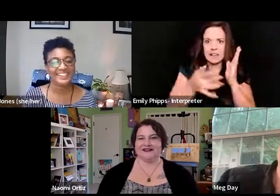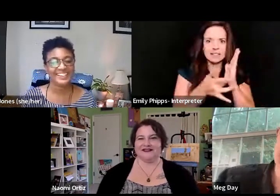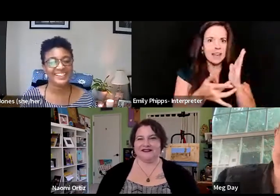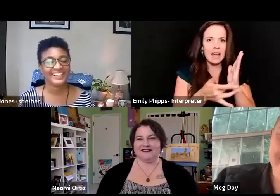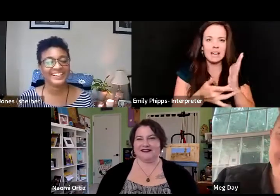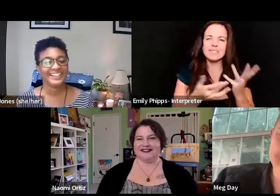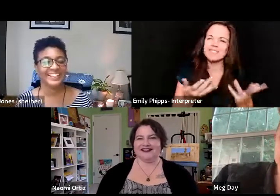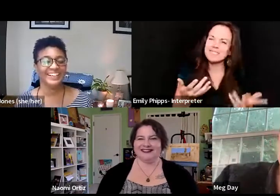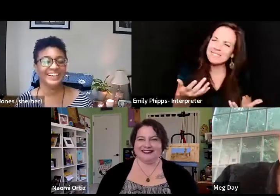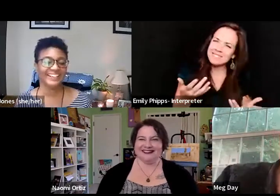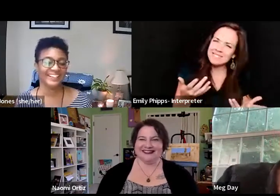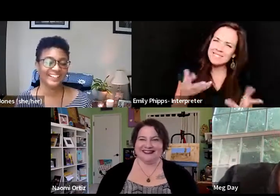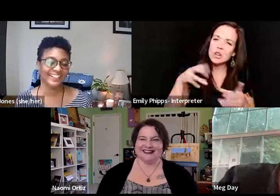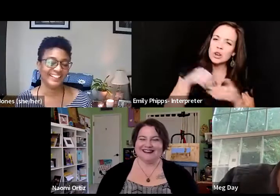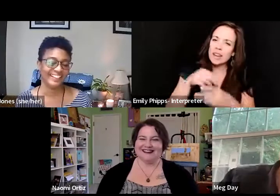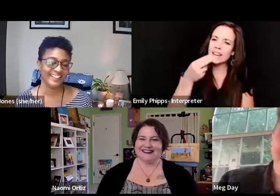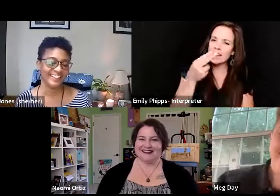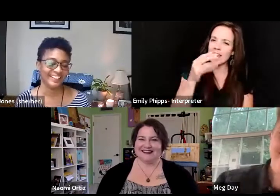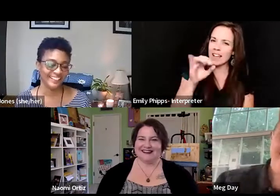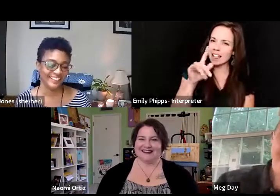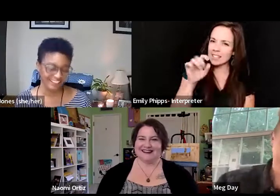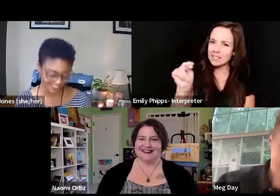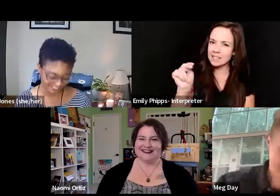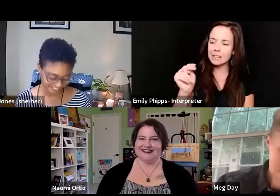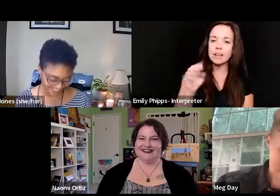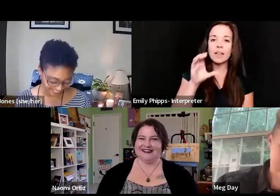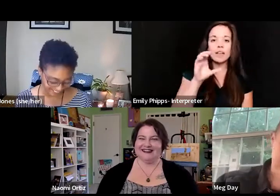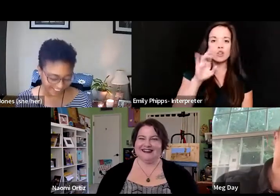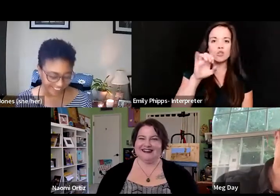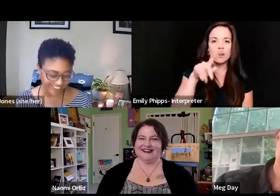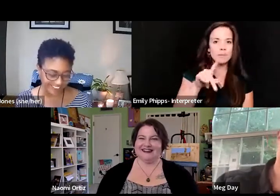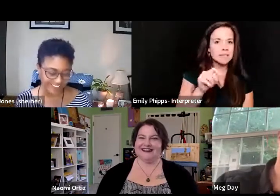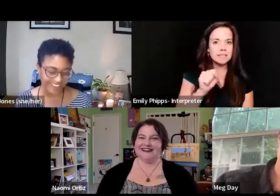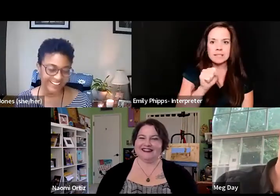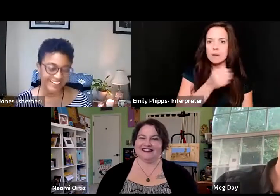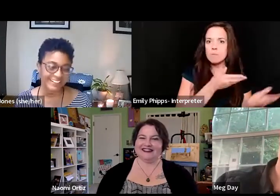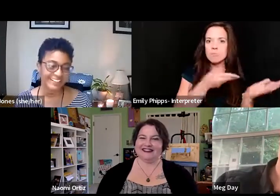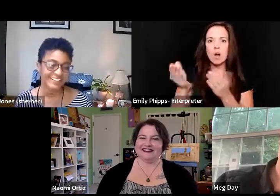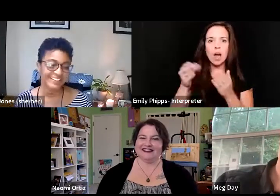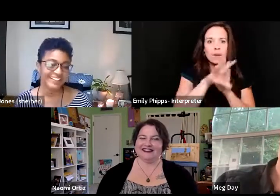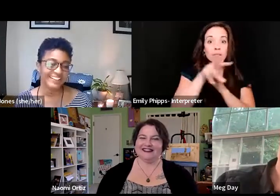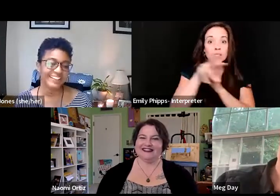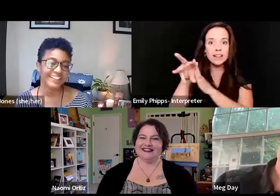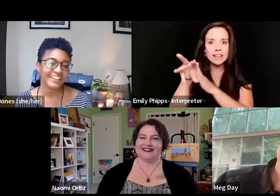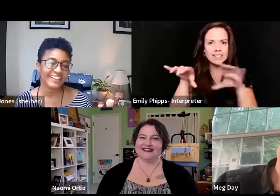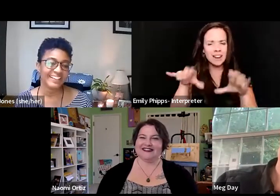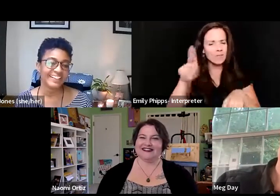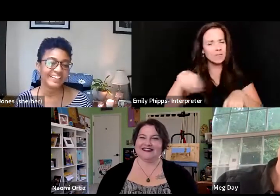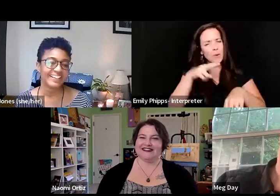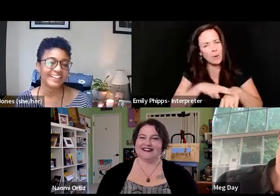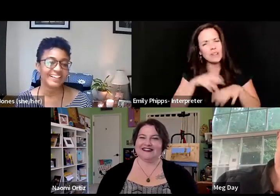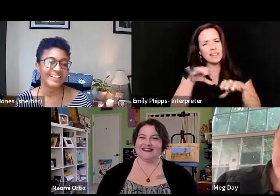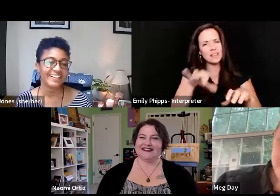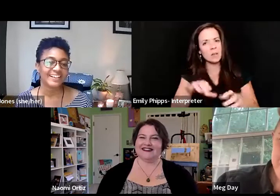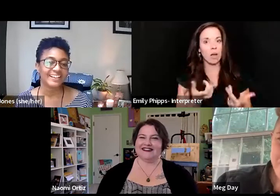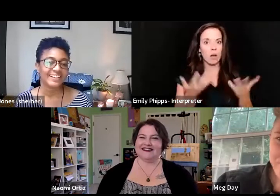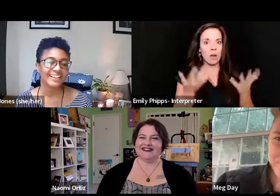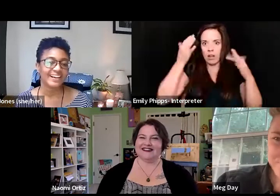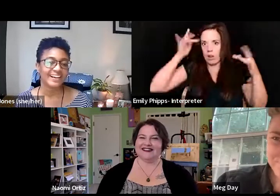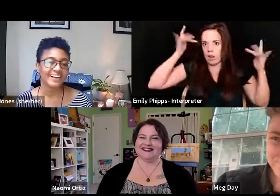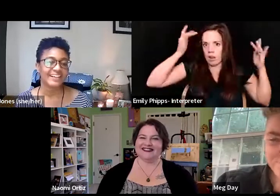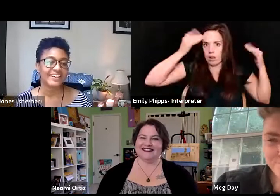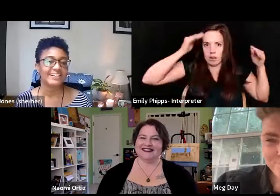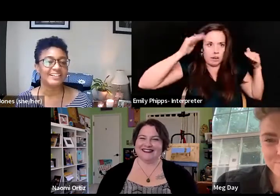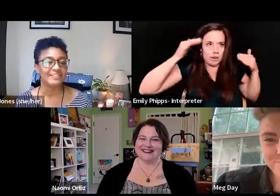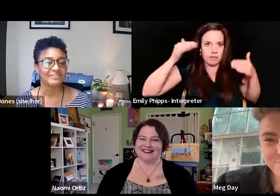a Hilton. You can do Zoom. And then Cripps brought a projector and did it because of course they did. And they're like, well, we don't know about that.